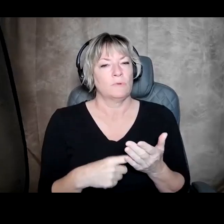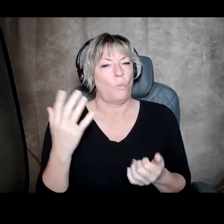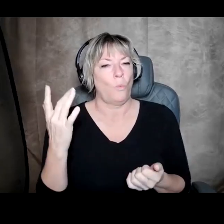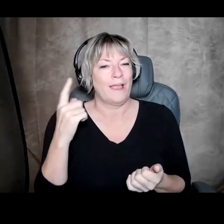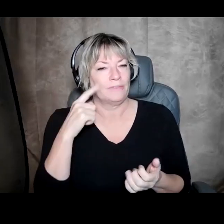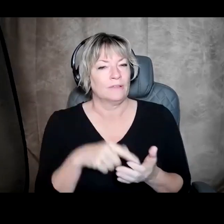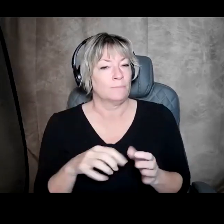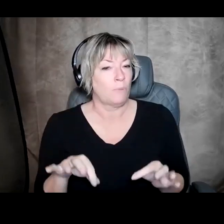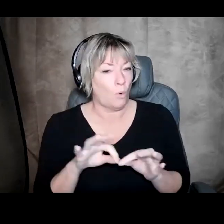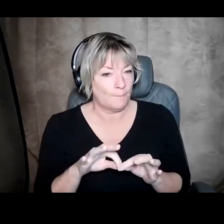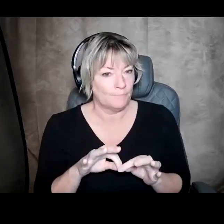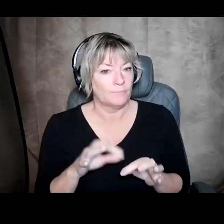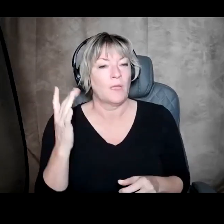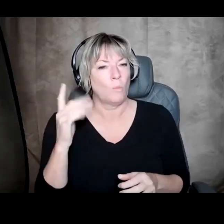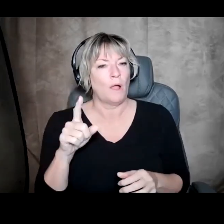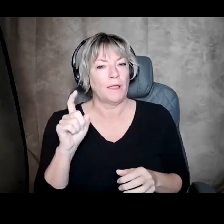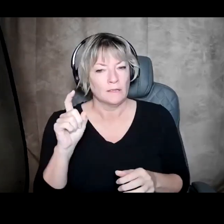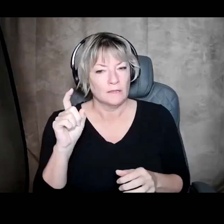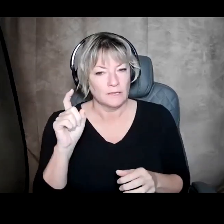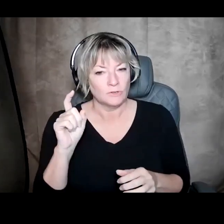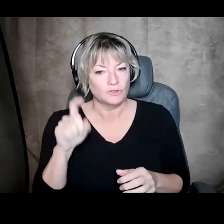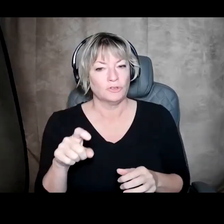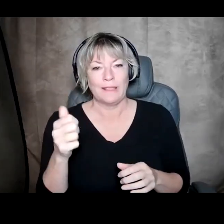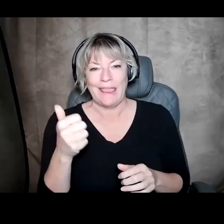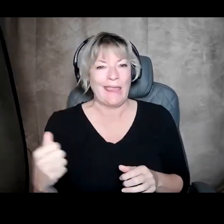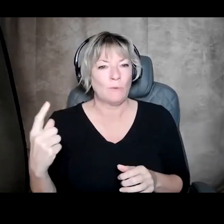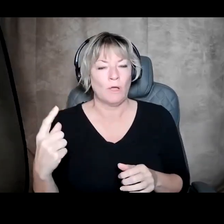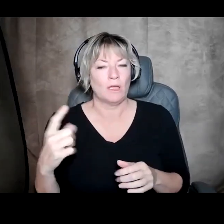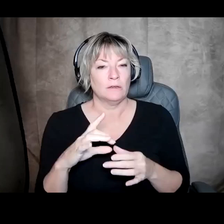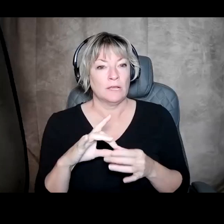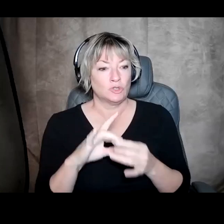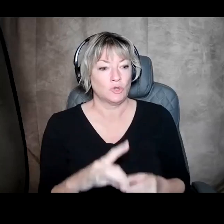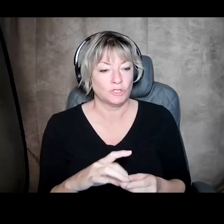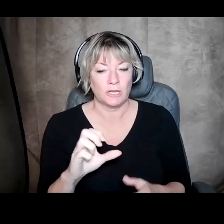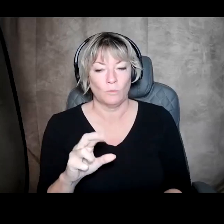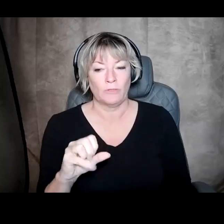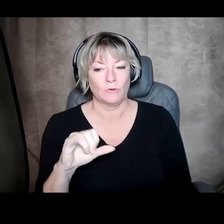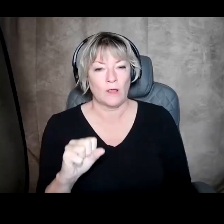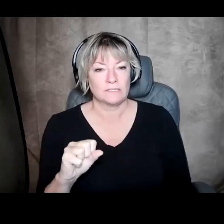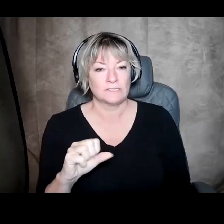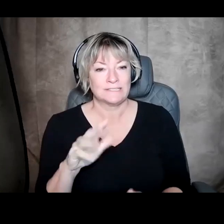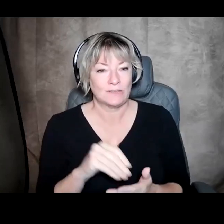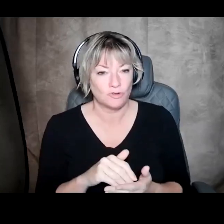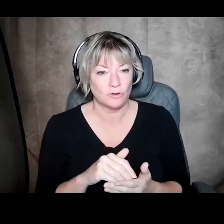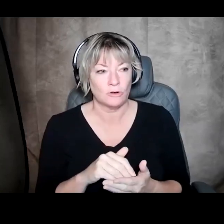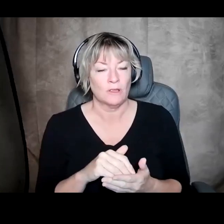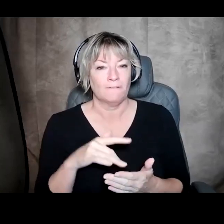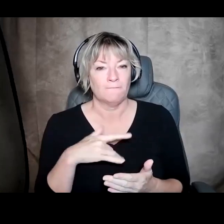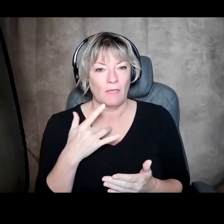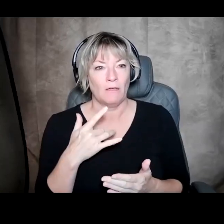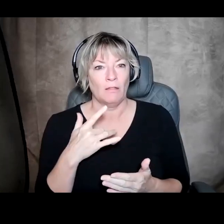this is so important and why should crisis center directors, why should anybody associated with the crisis center field be practically